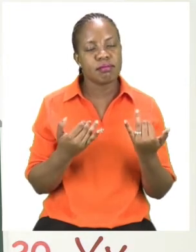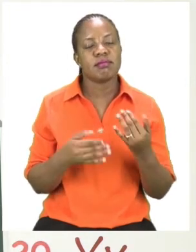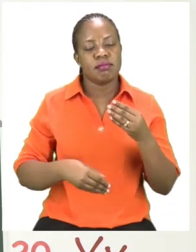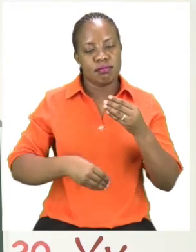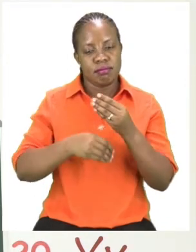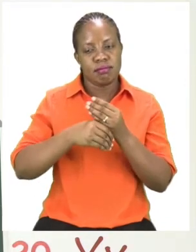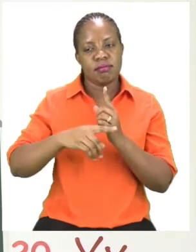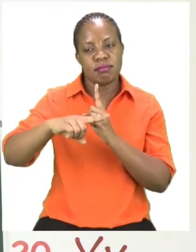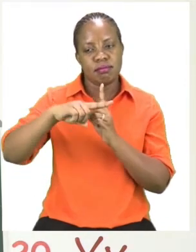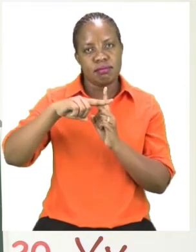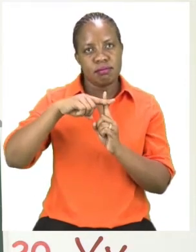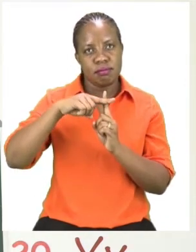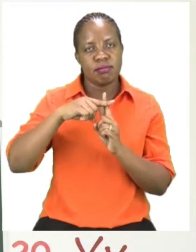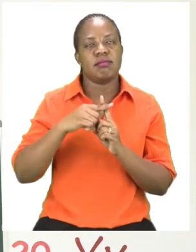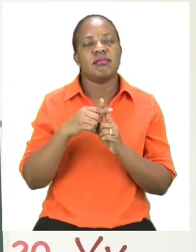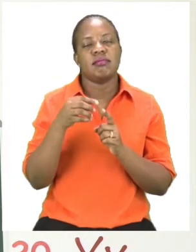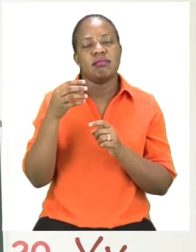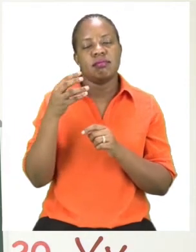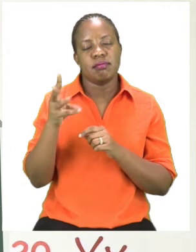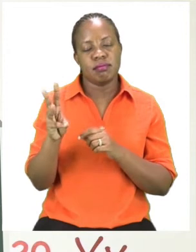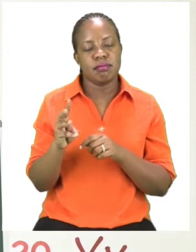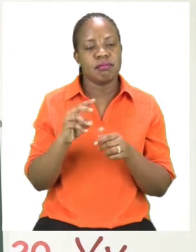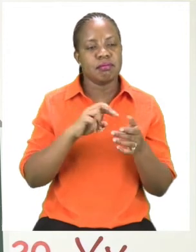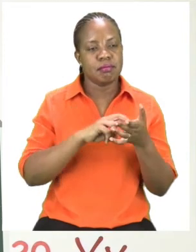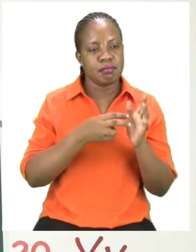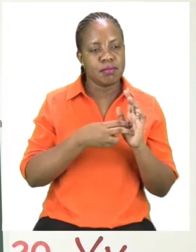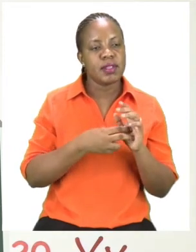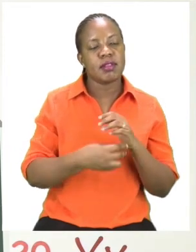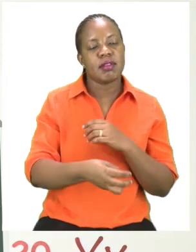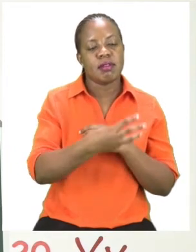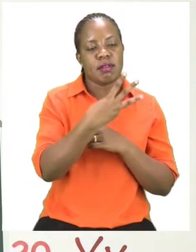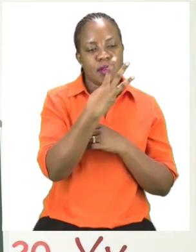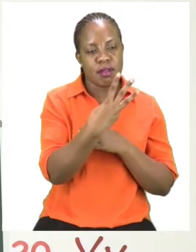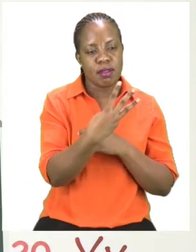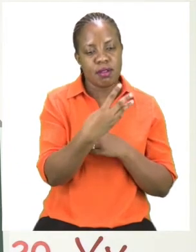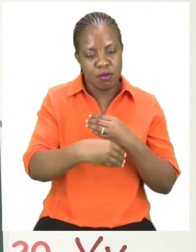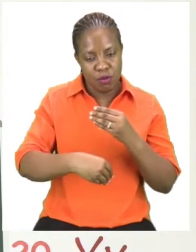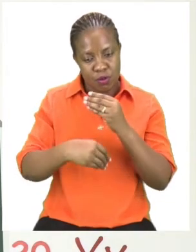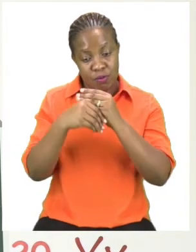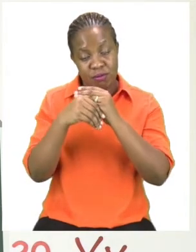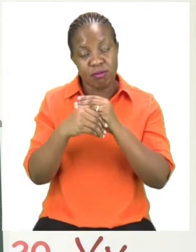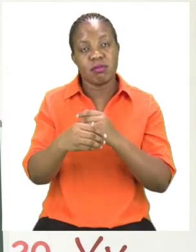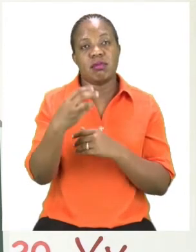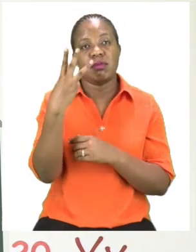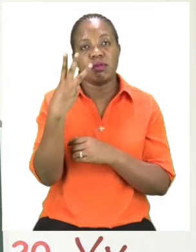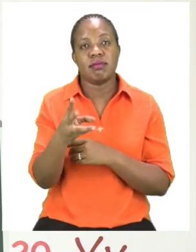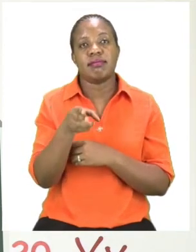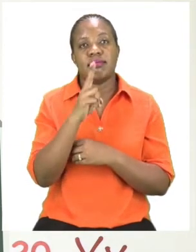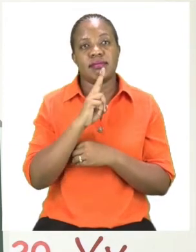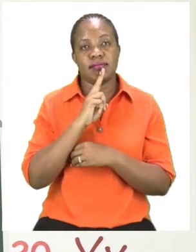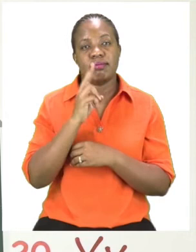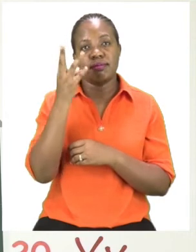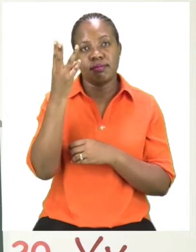three plus three equals six. Now I want you to do the rest